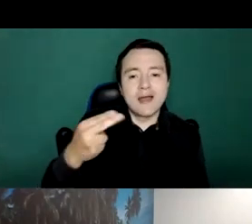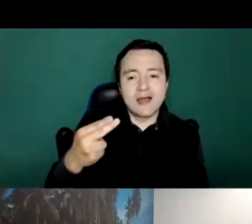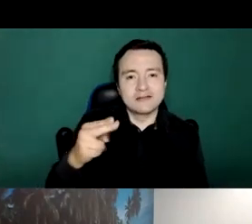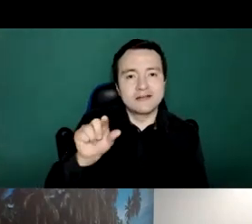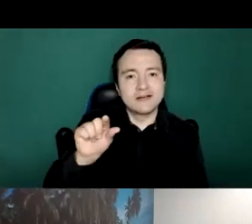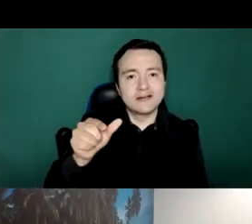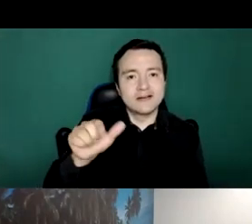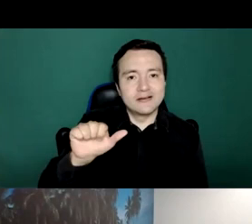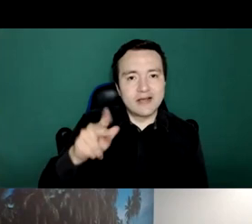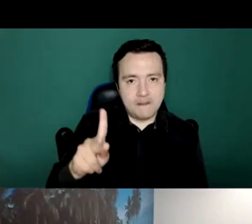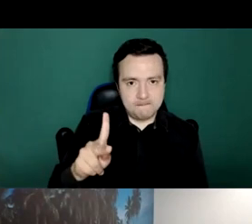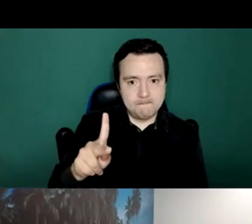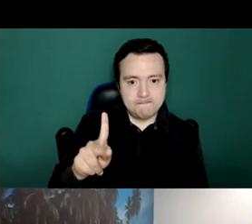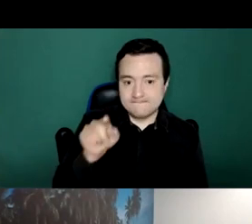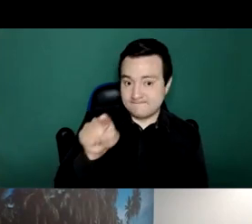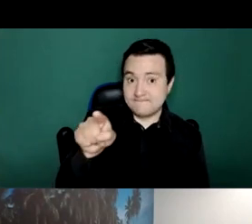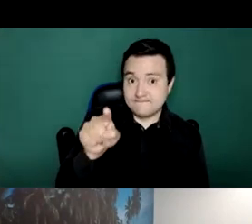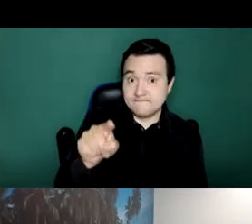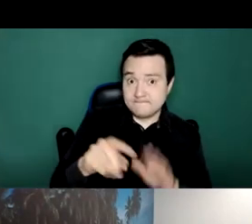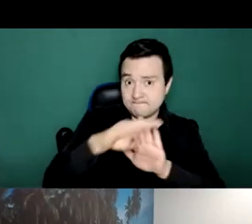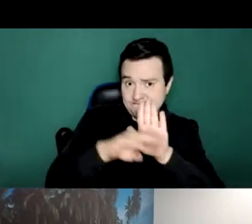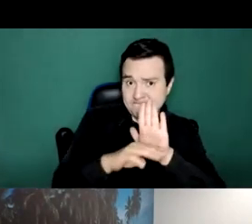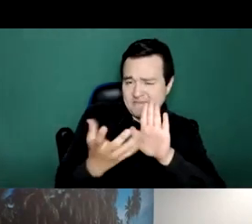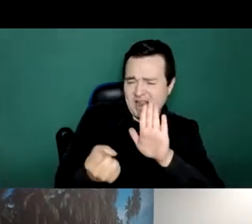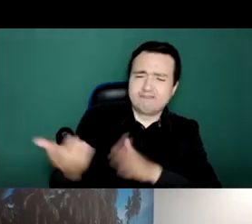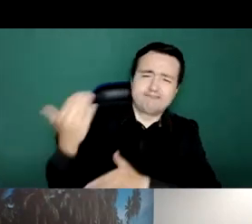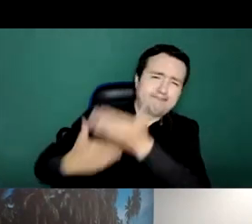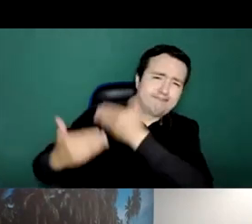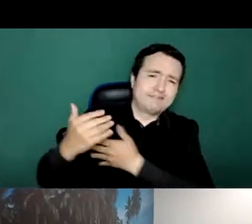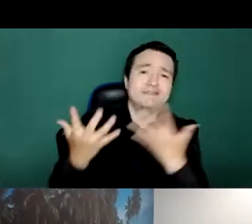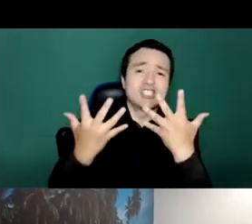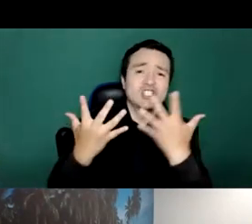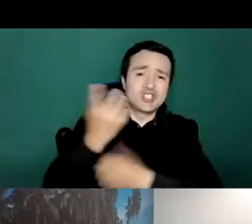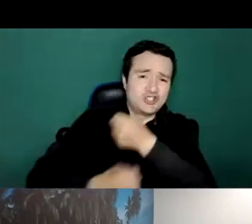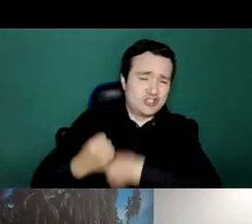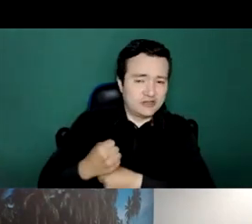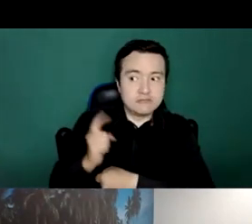mental health and psychosocial services and this is something that we